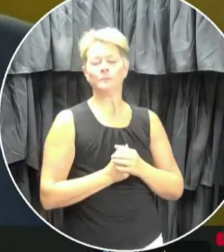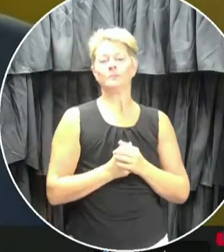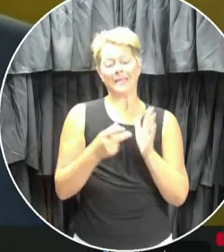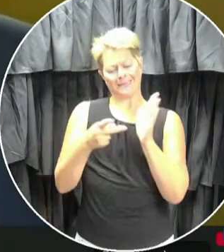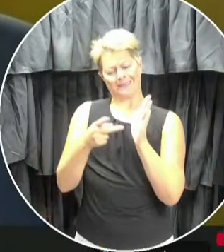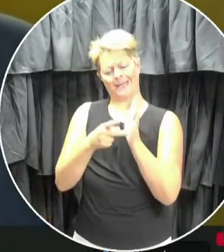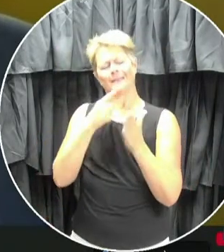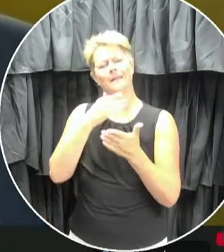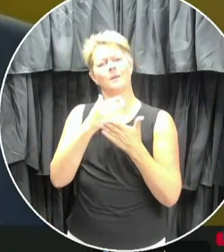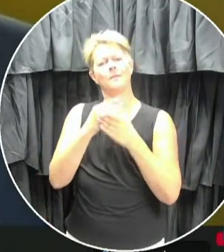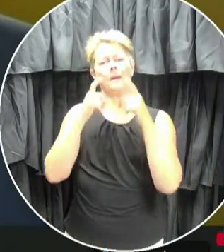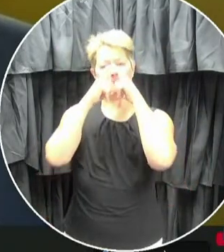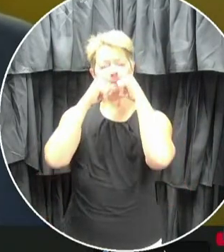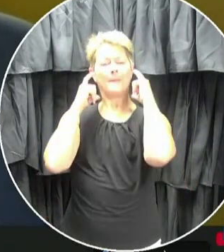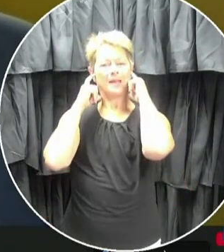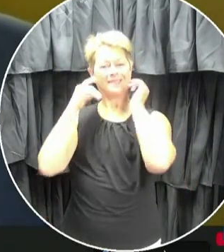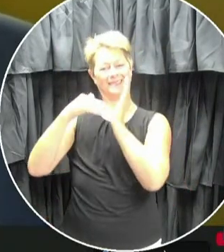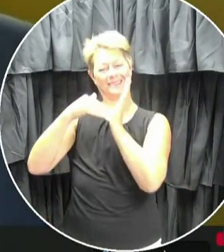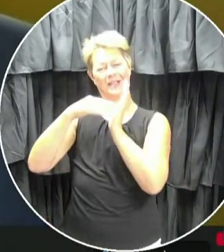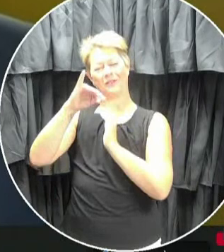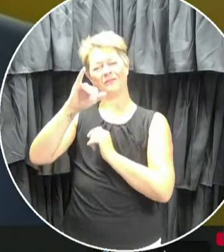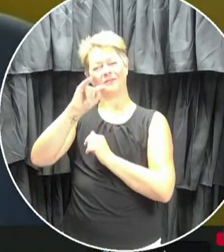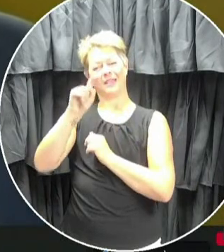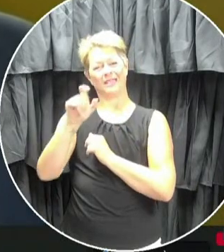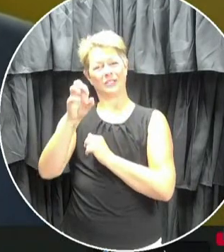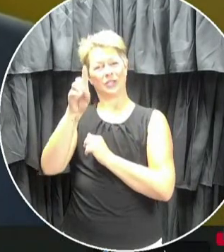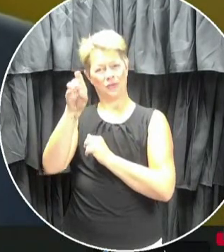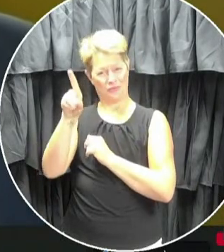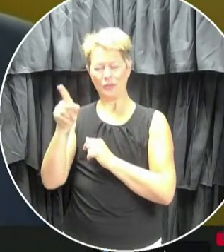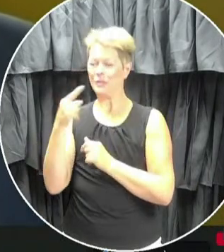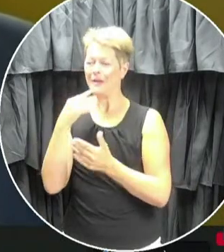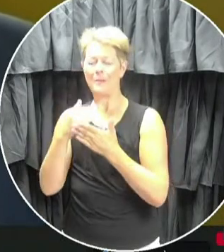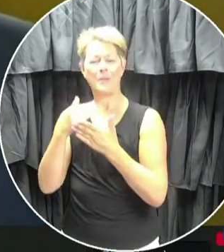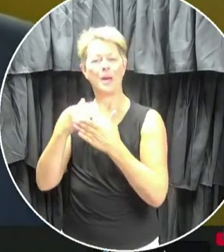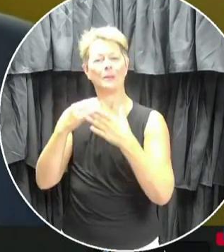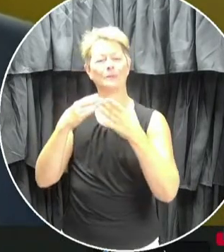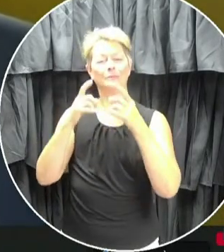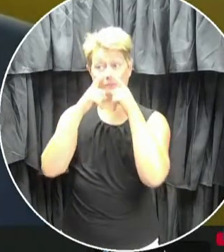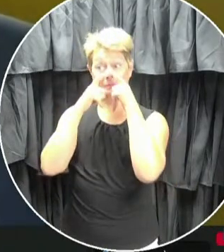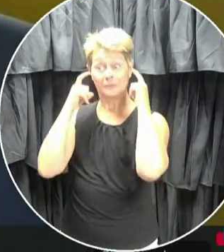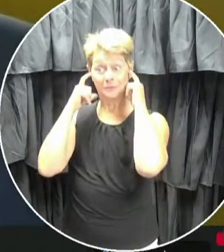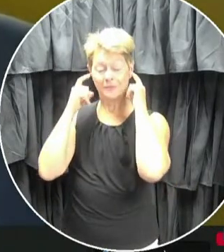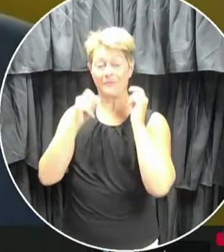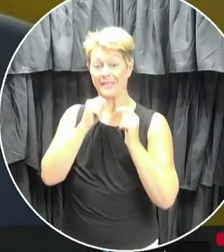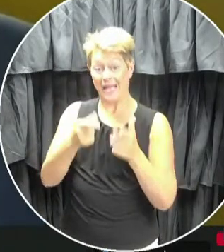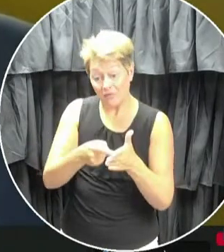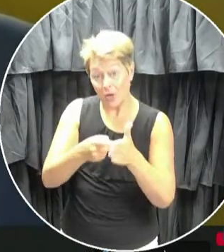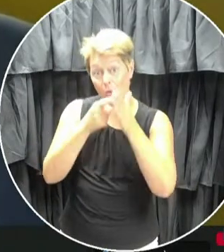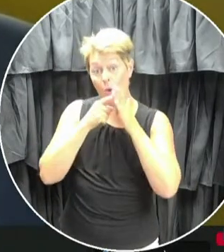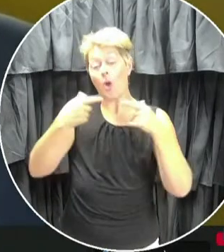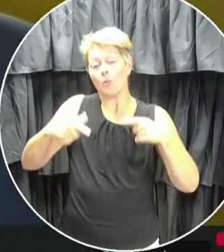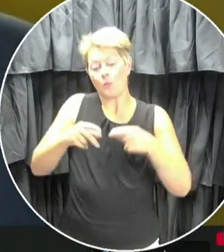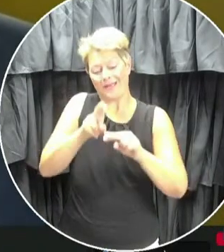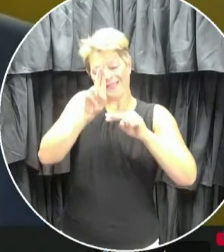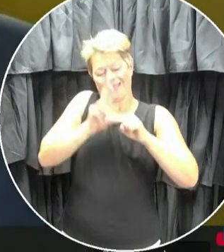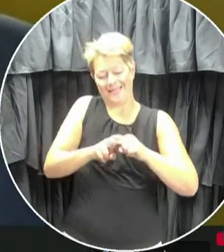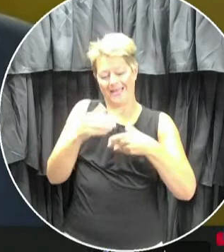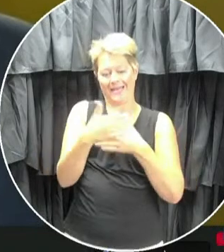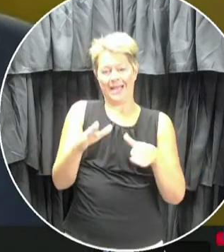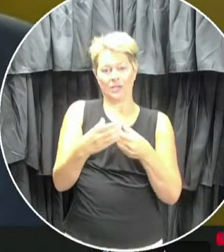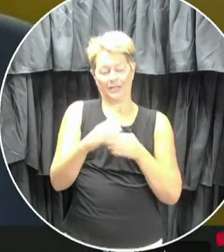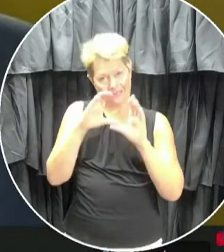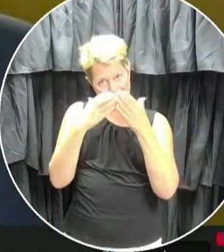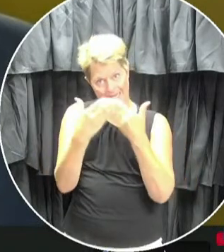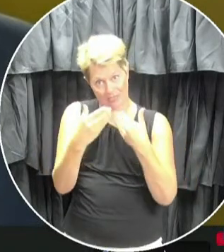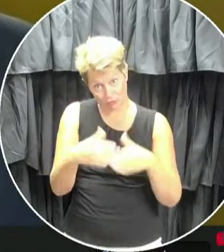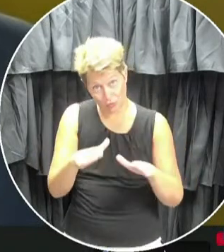Fitzgerald has pointed out all the protocols with respect to masks. They will not be required in classrooms themselves. They will be